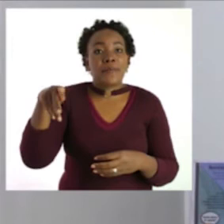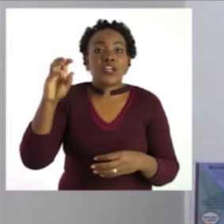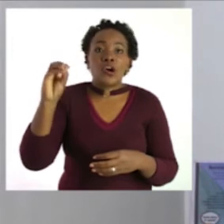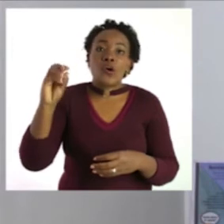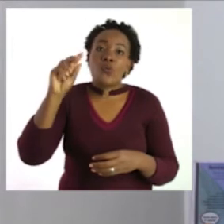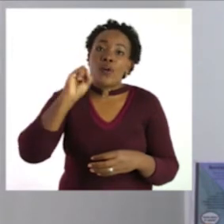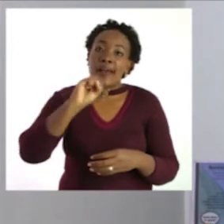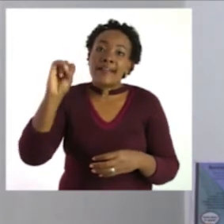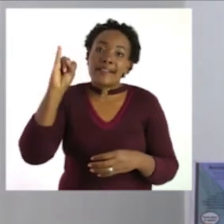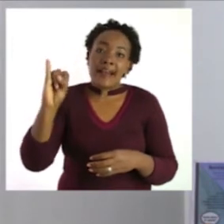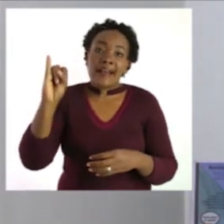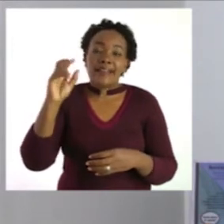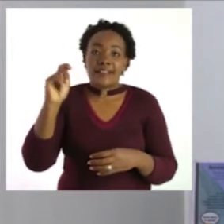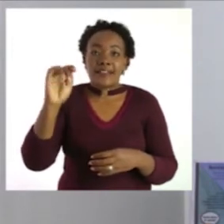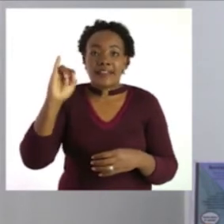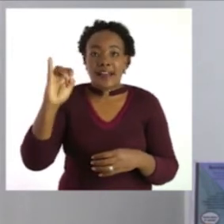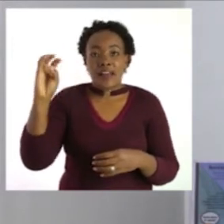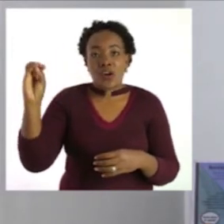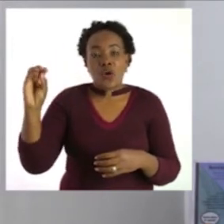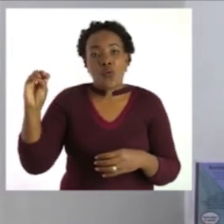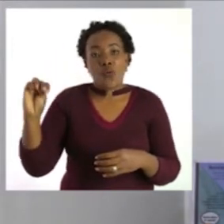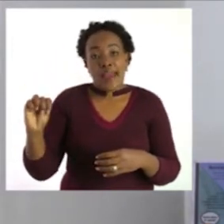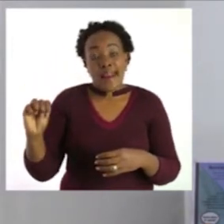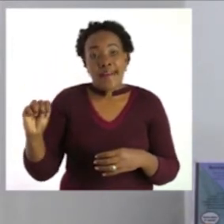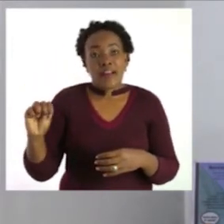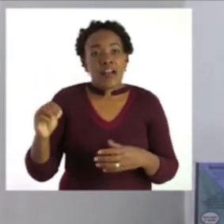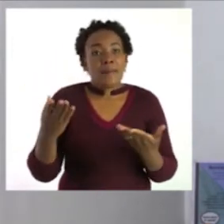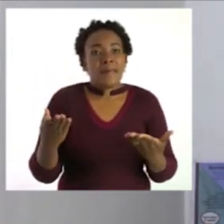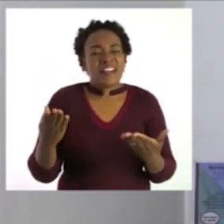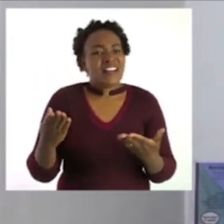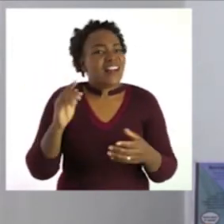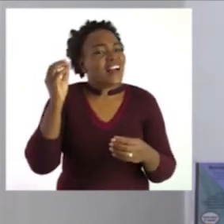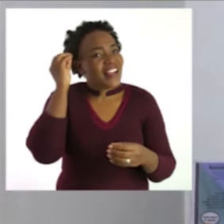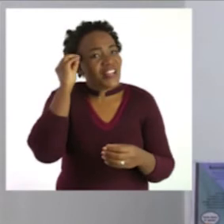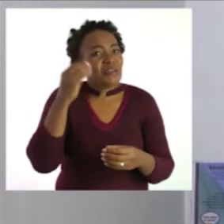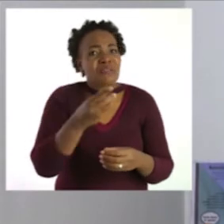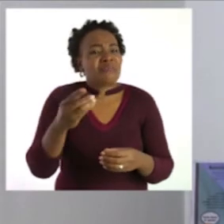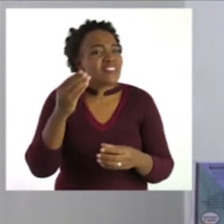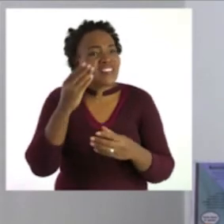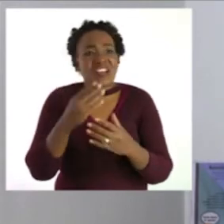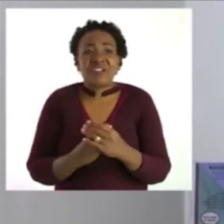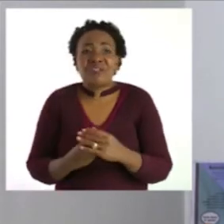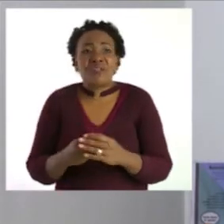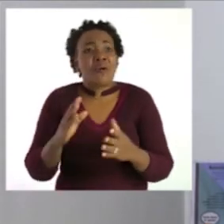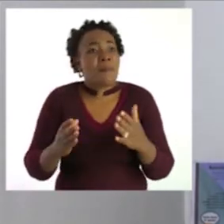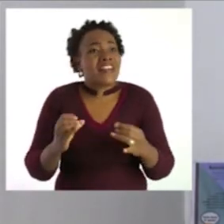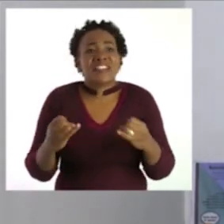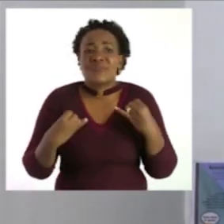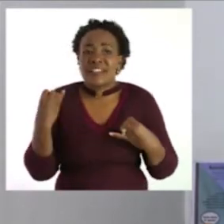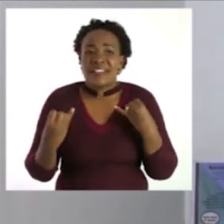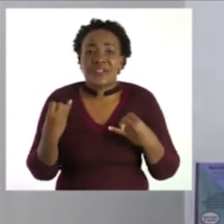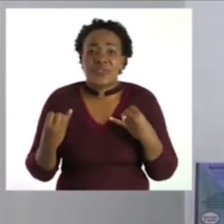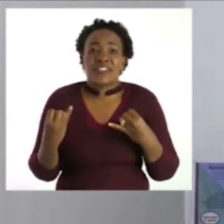i know it's new to you grade threes but it's very interesting so we are